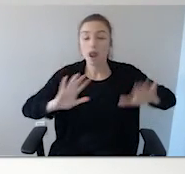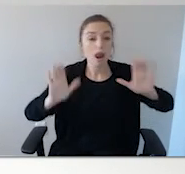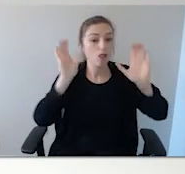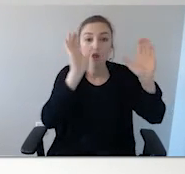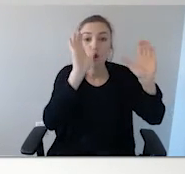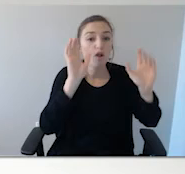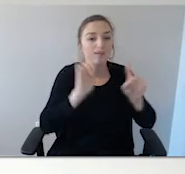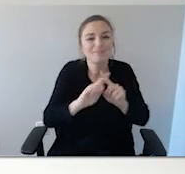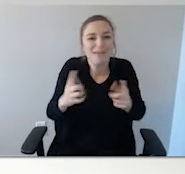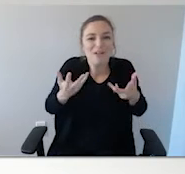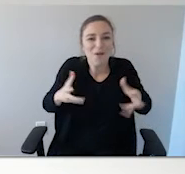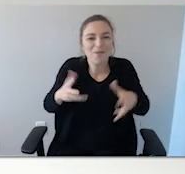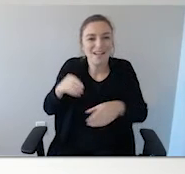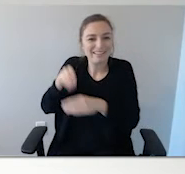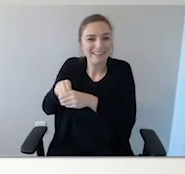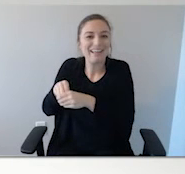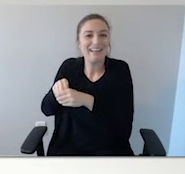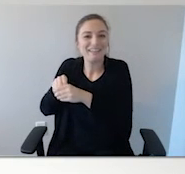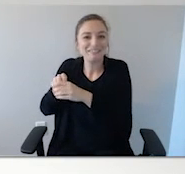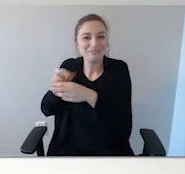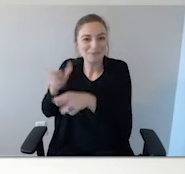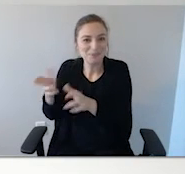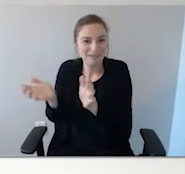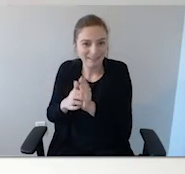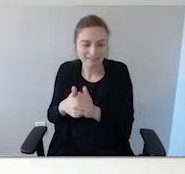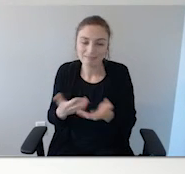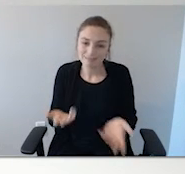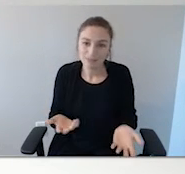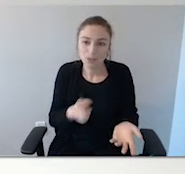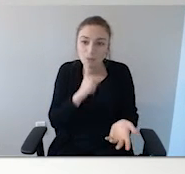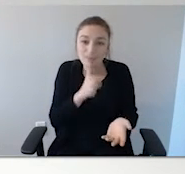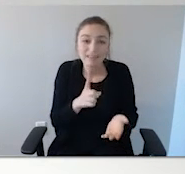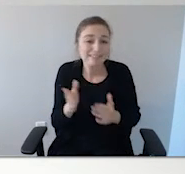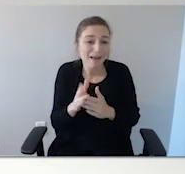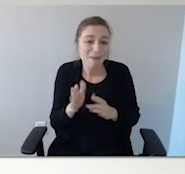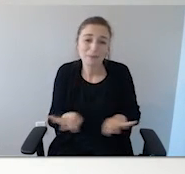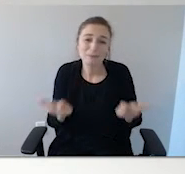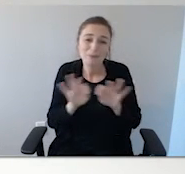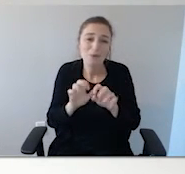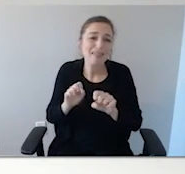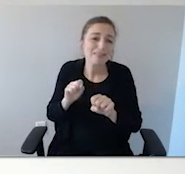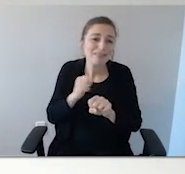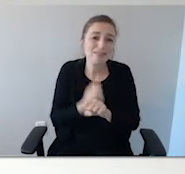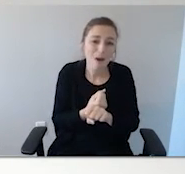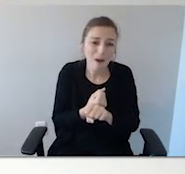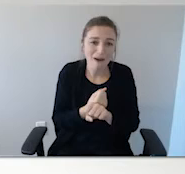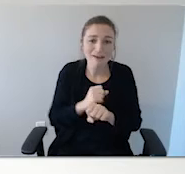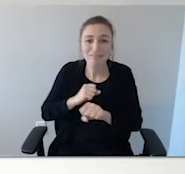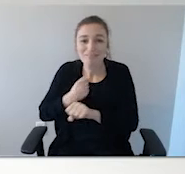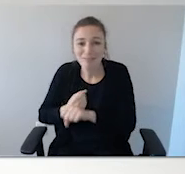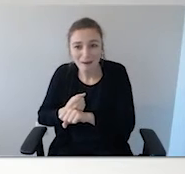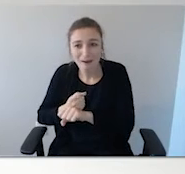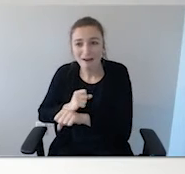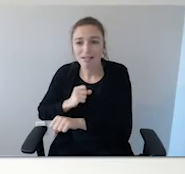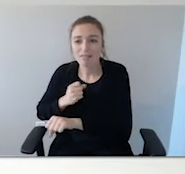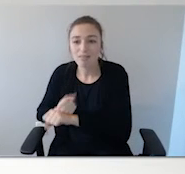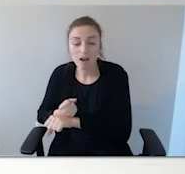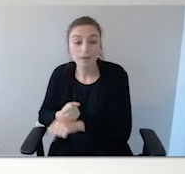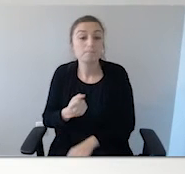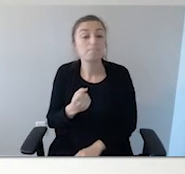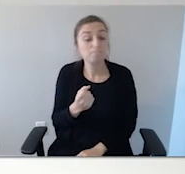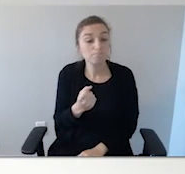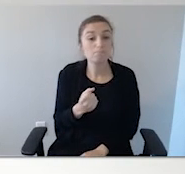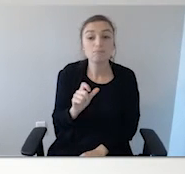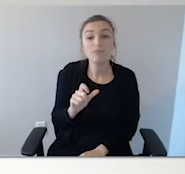having these locks and things in place are important. There's other types of wandering too. The nighttime wandering is a lot of